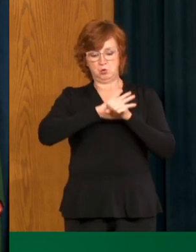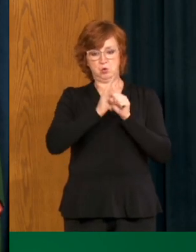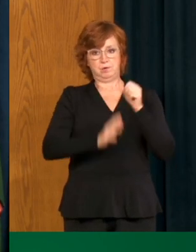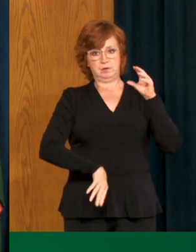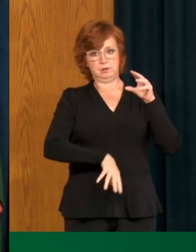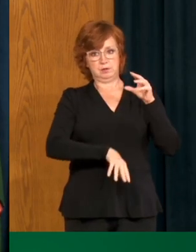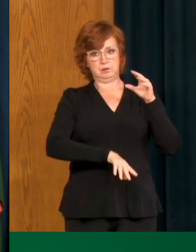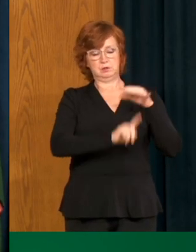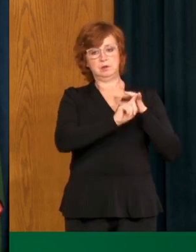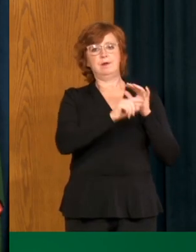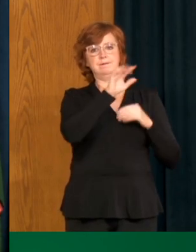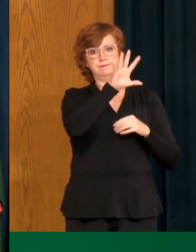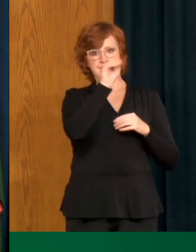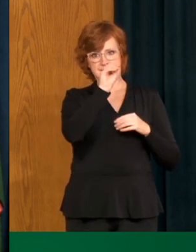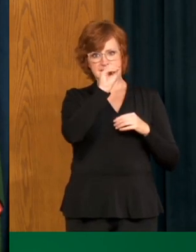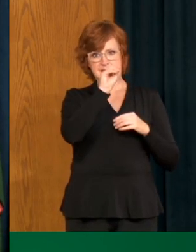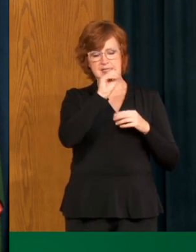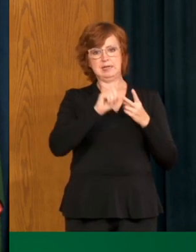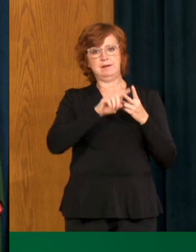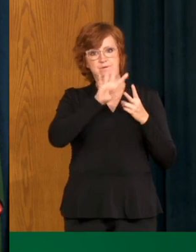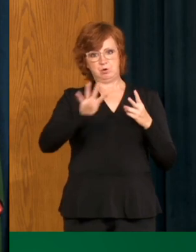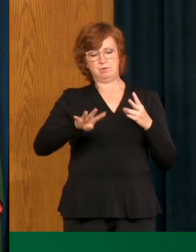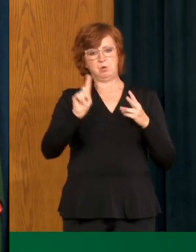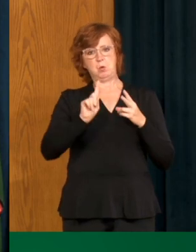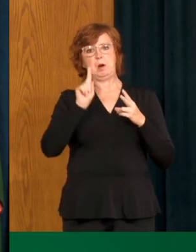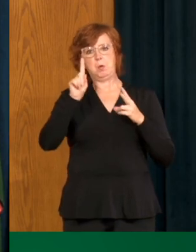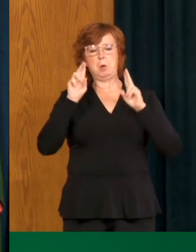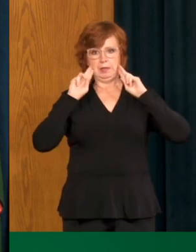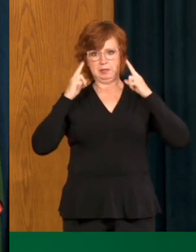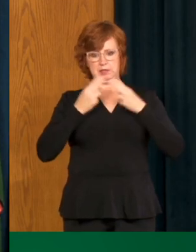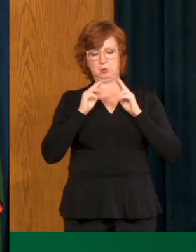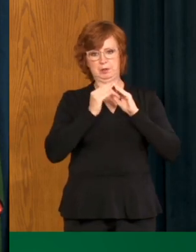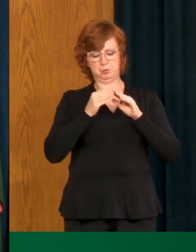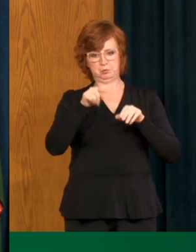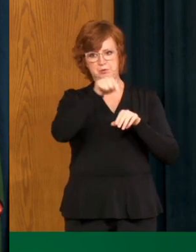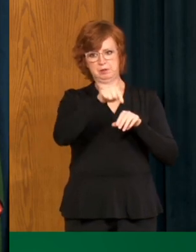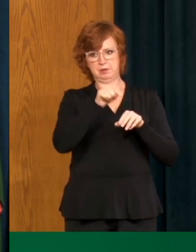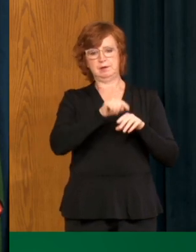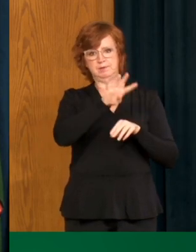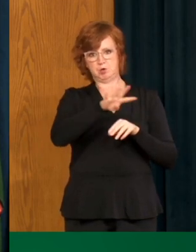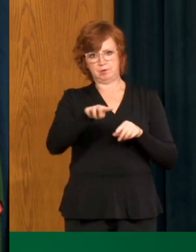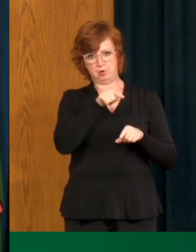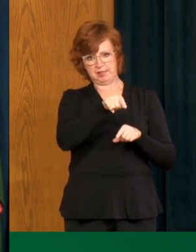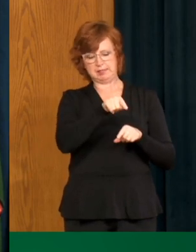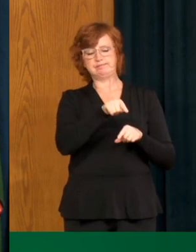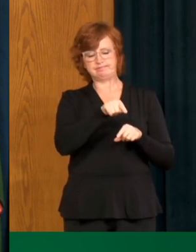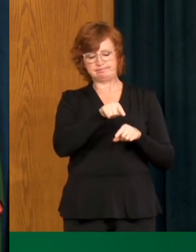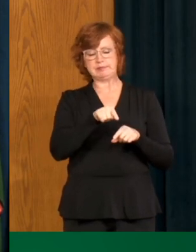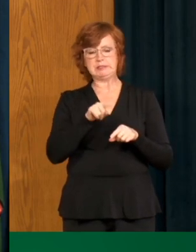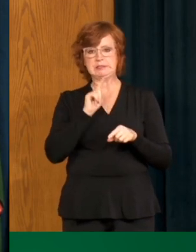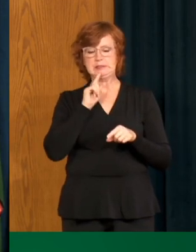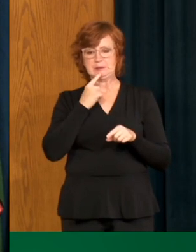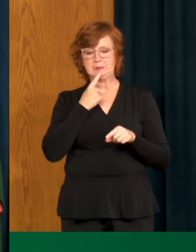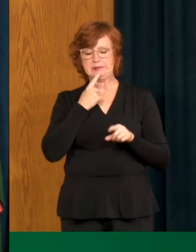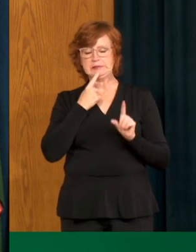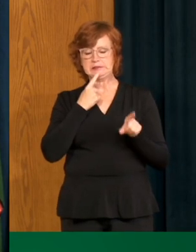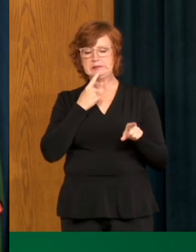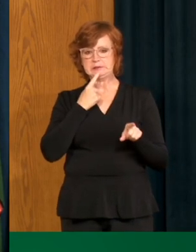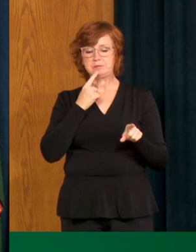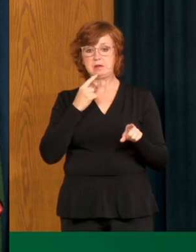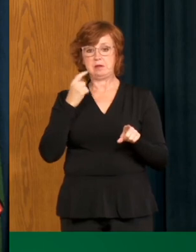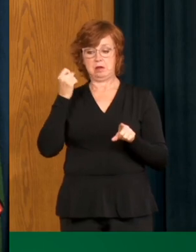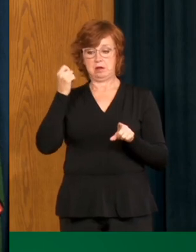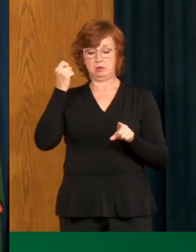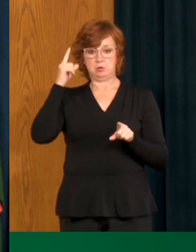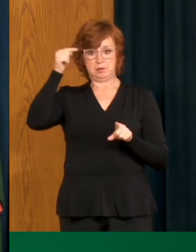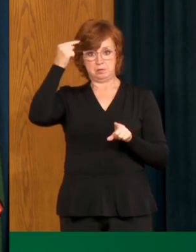are in one hutterite community this is a very serious situation for our province minister of rural and remote health